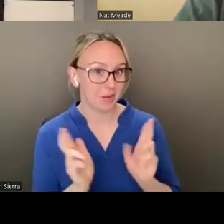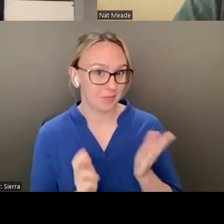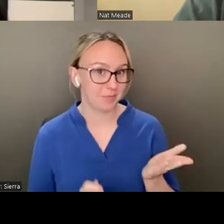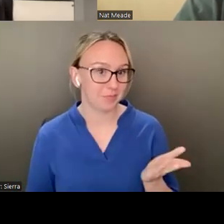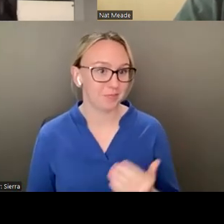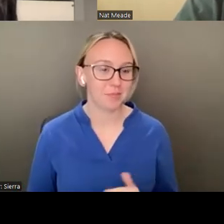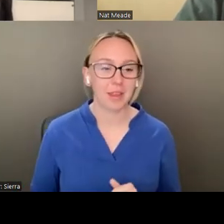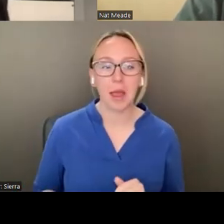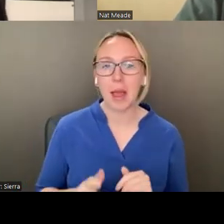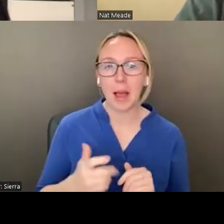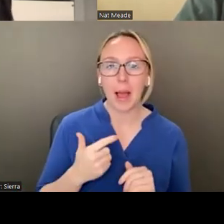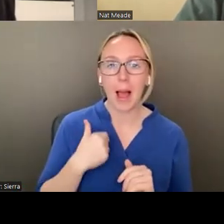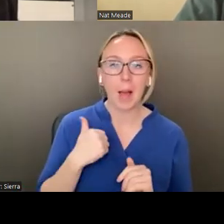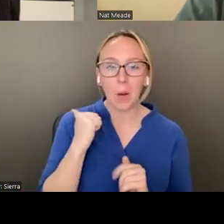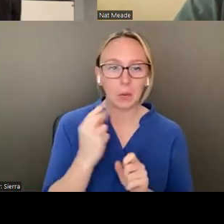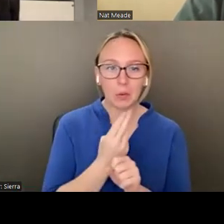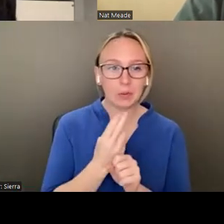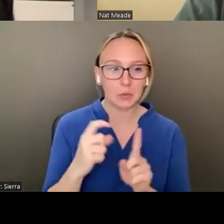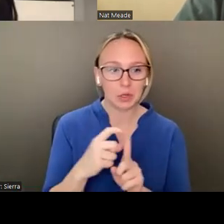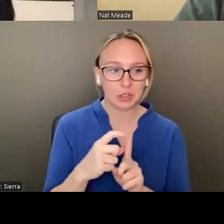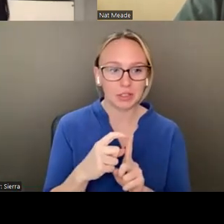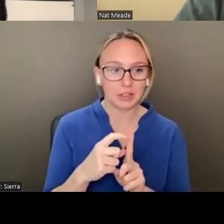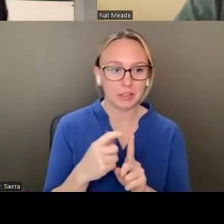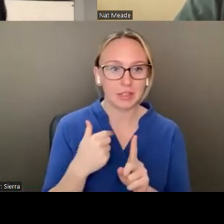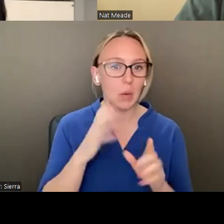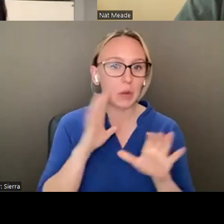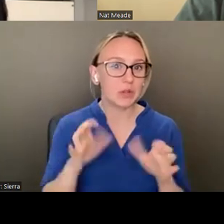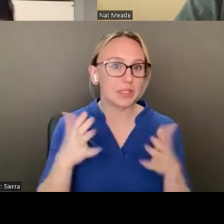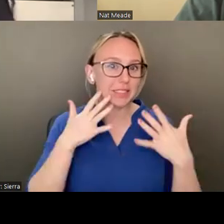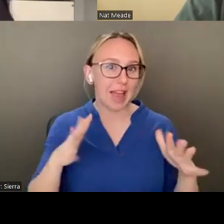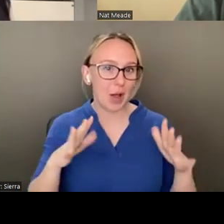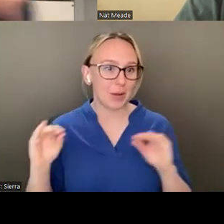I'm not going to use a word. Okay. to do sounds and movements.